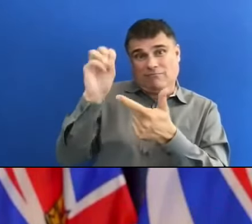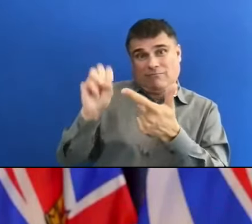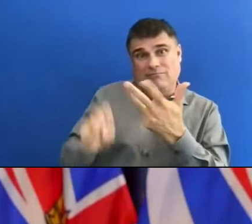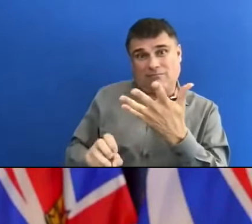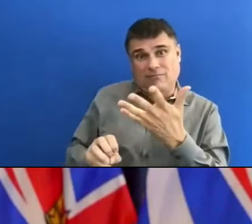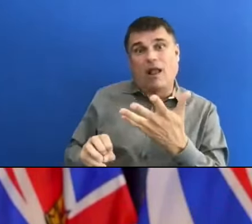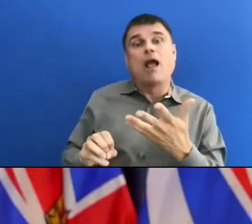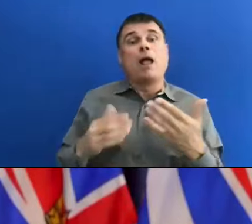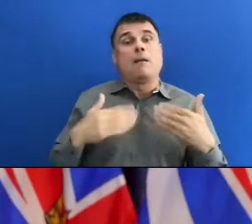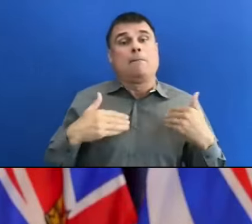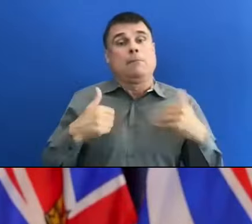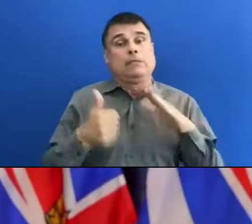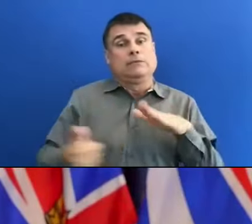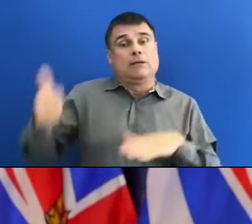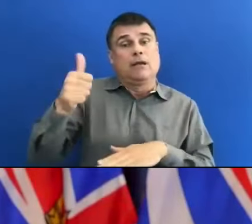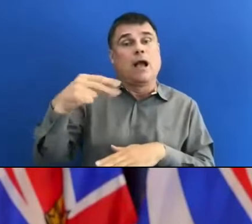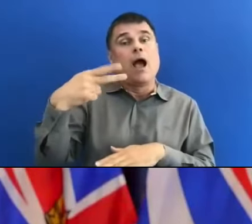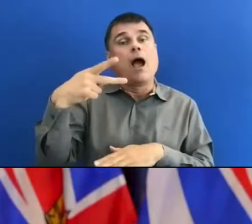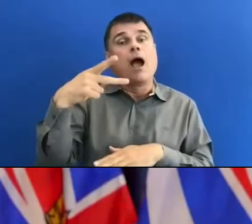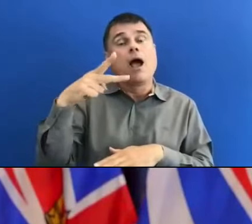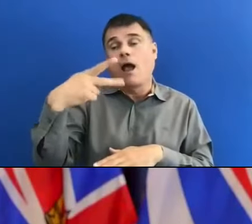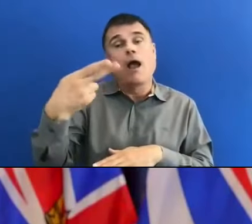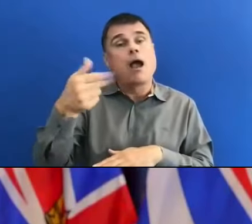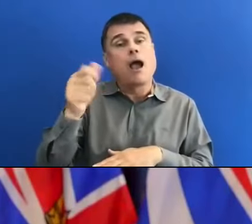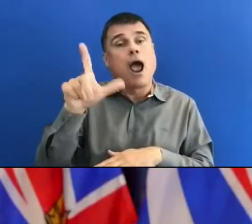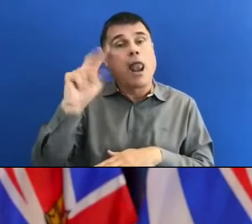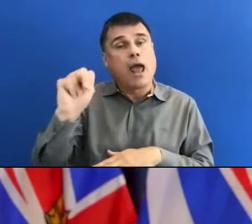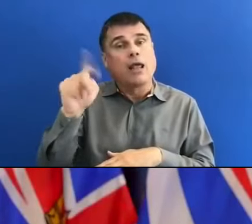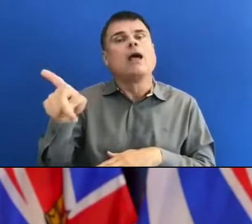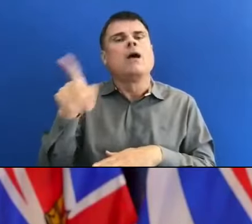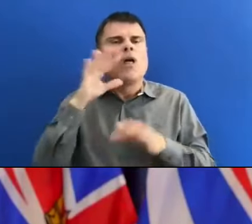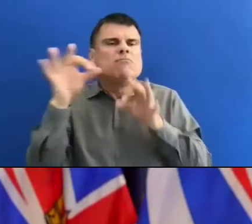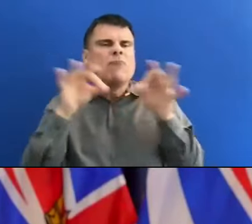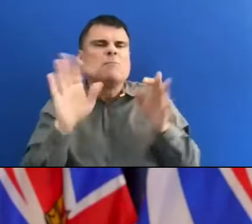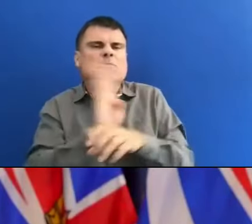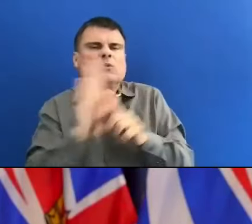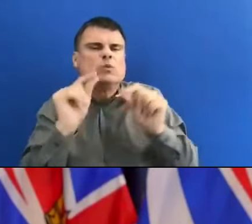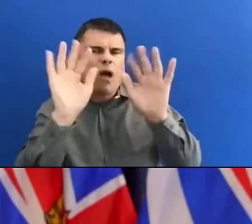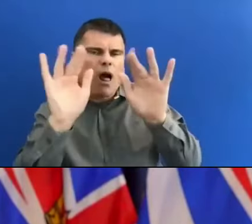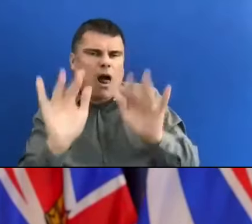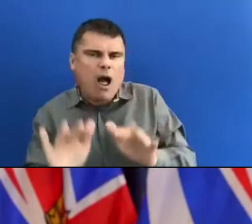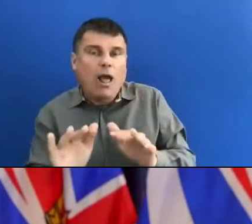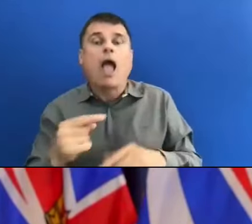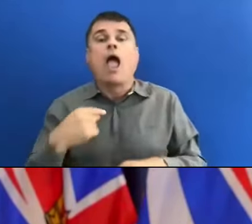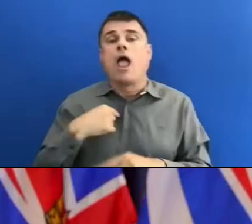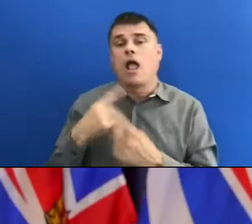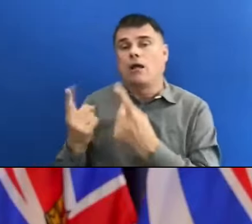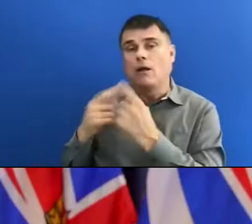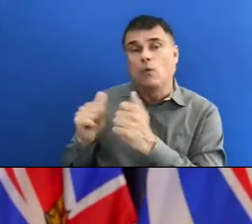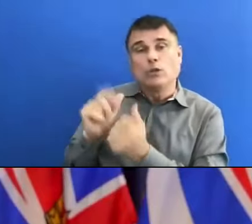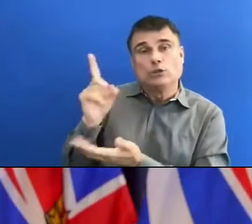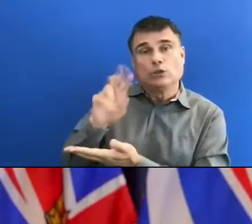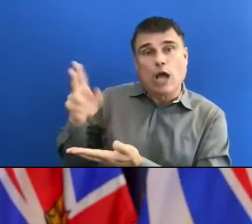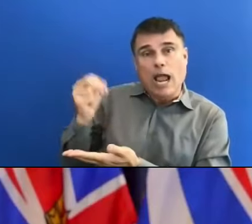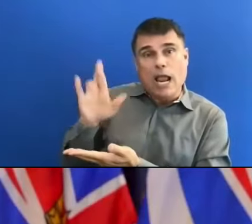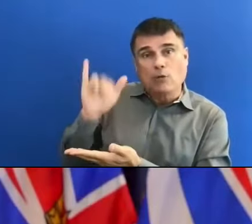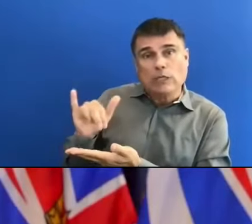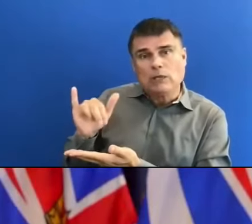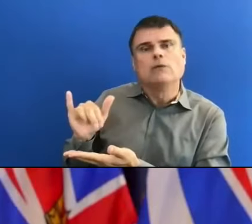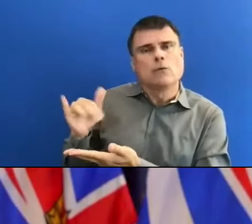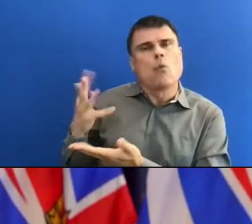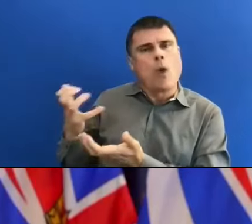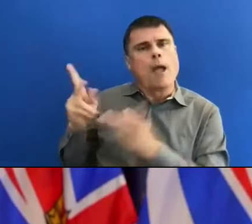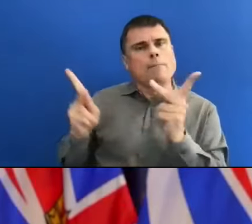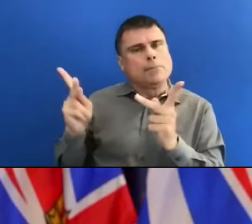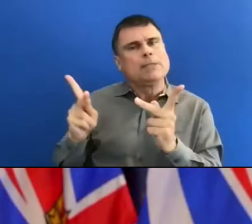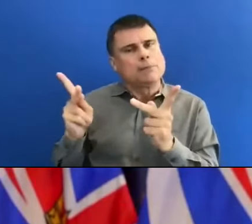But I spoke to Dr Henry before we came out. Of course, we want people to plan their trips as they come to British Columbia. We welcome